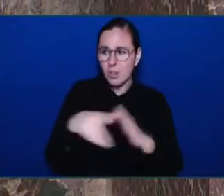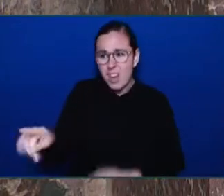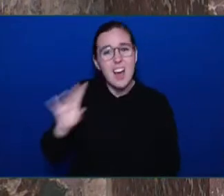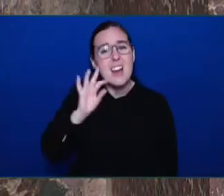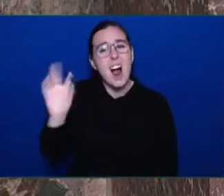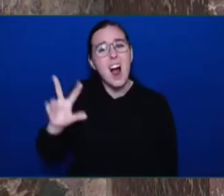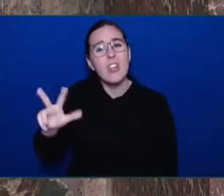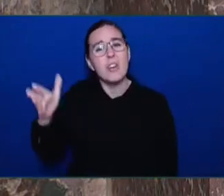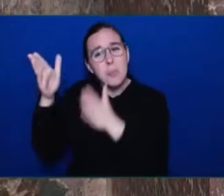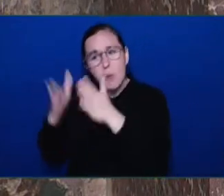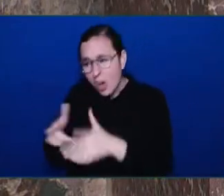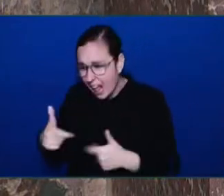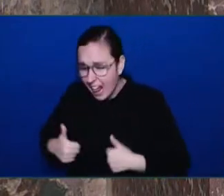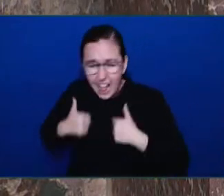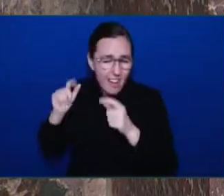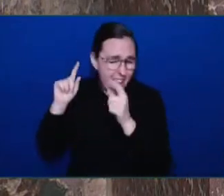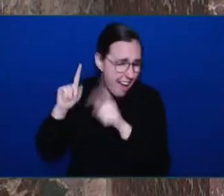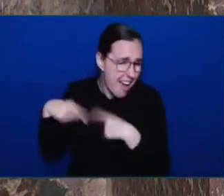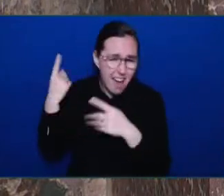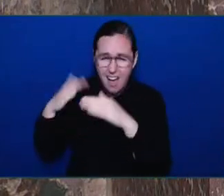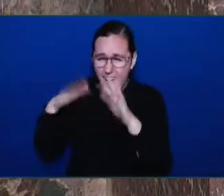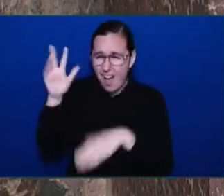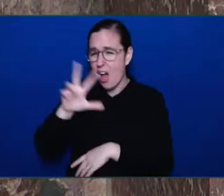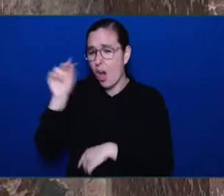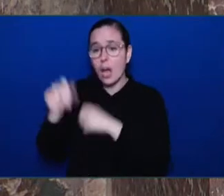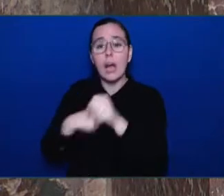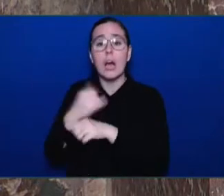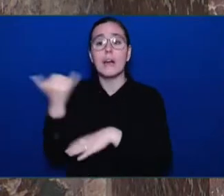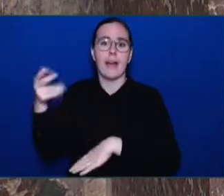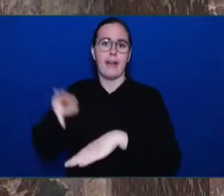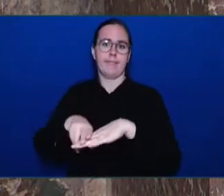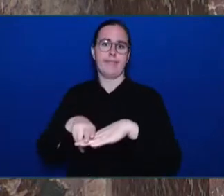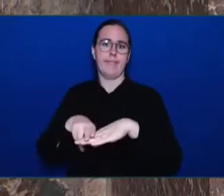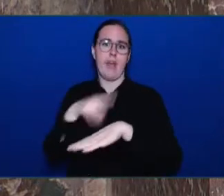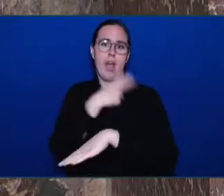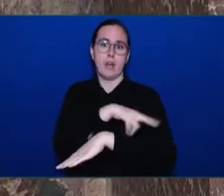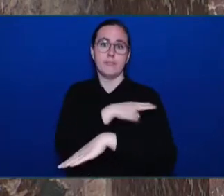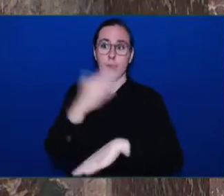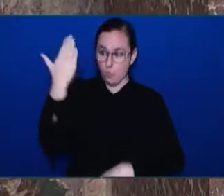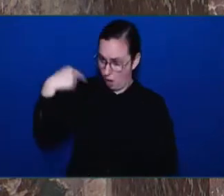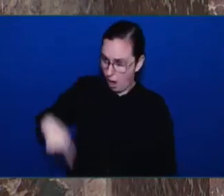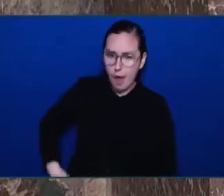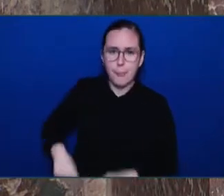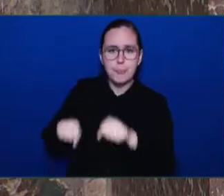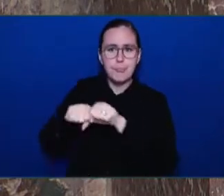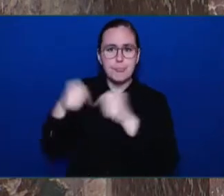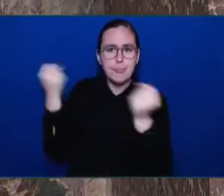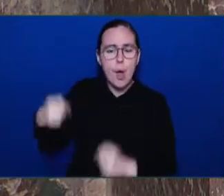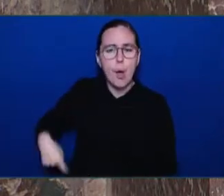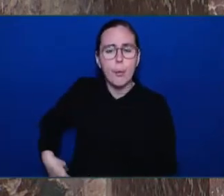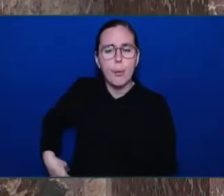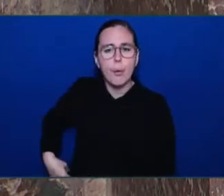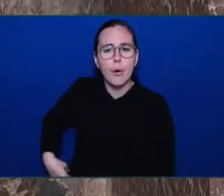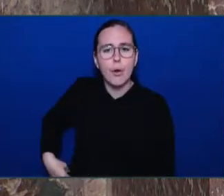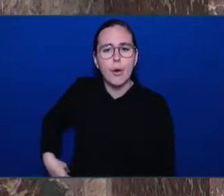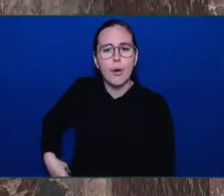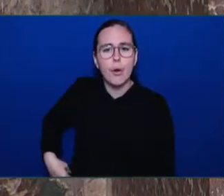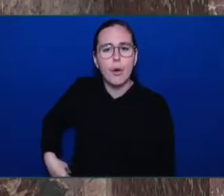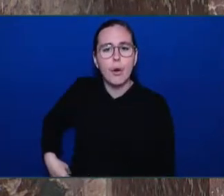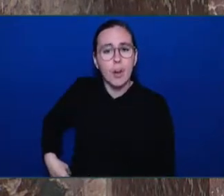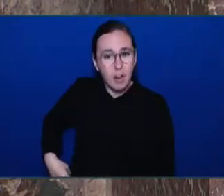with a broken hip. And now we learn that two dangerous, prolific offenders have again broken bail.